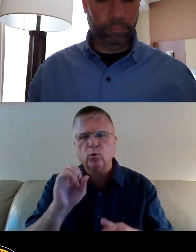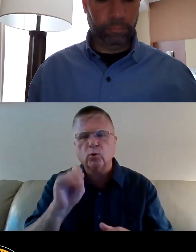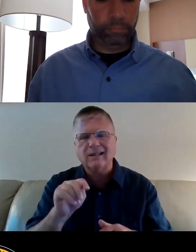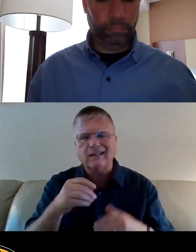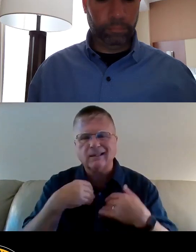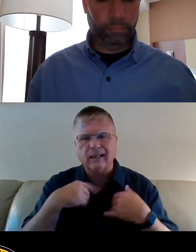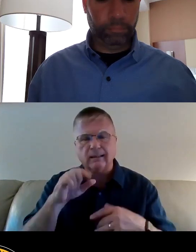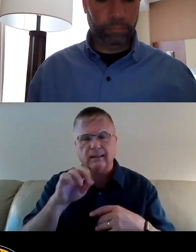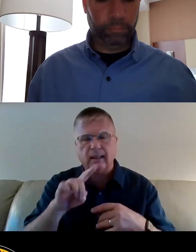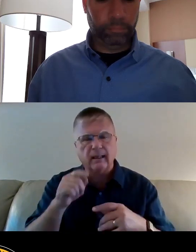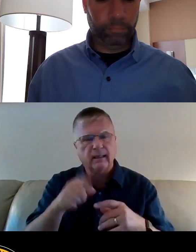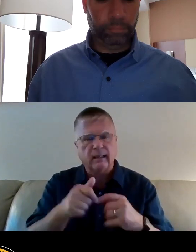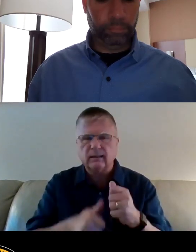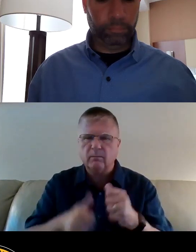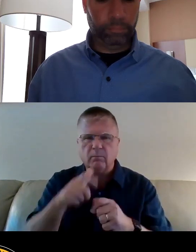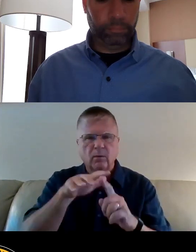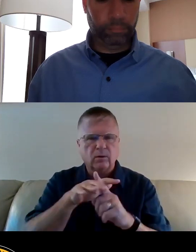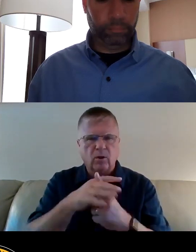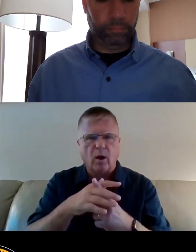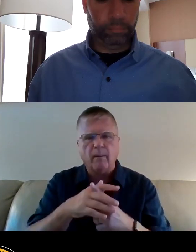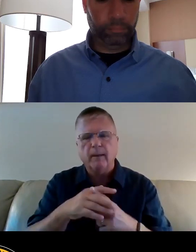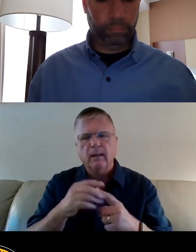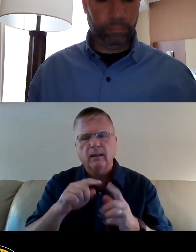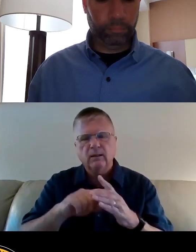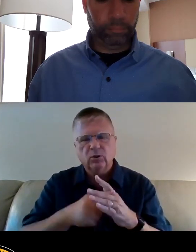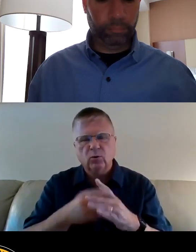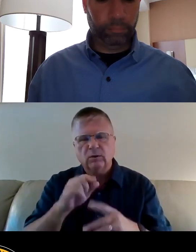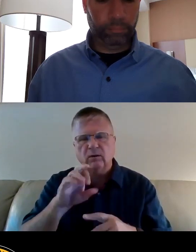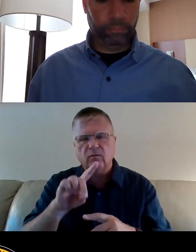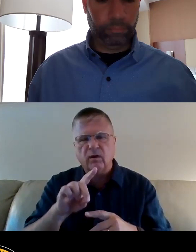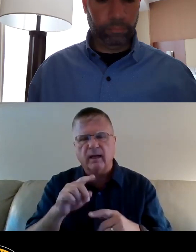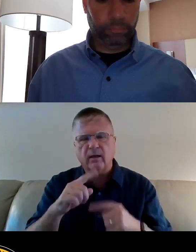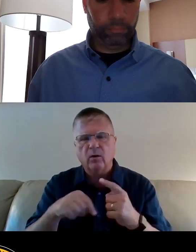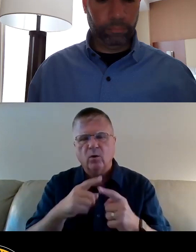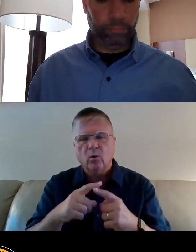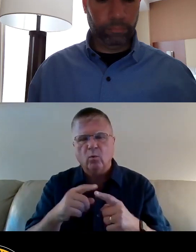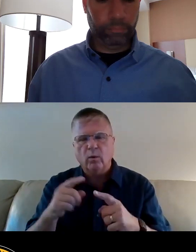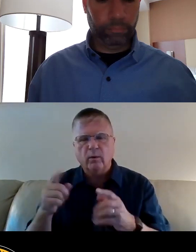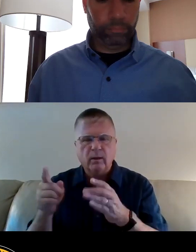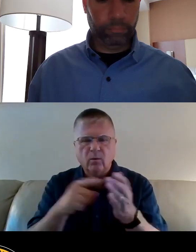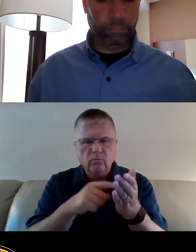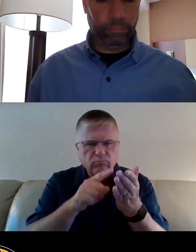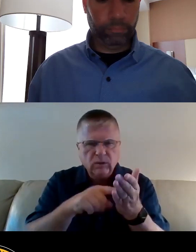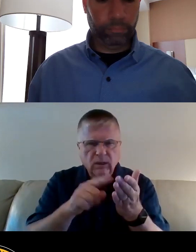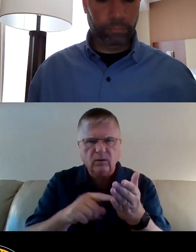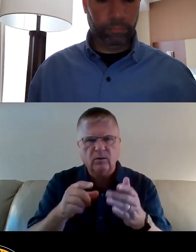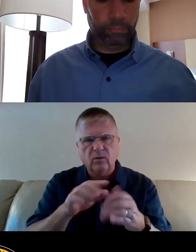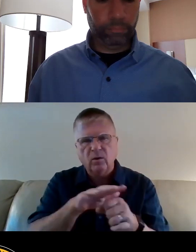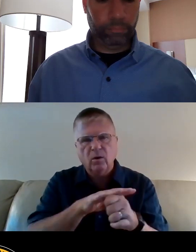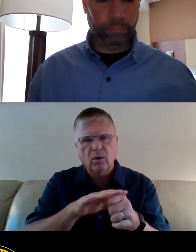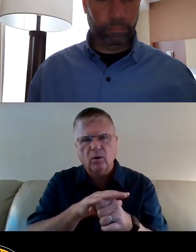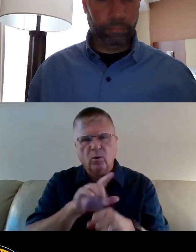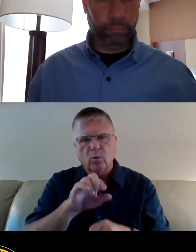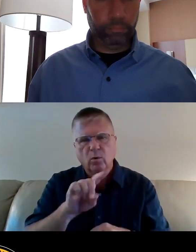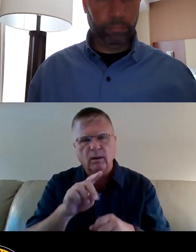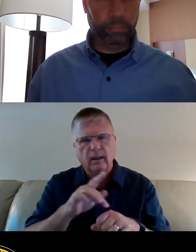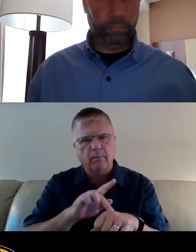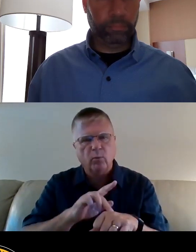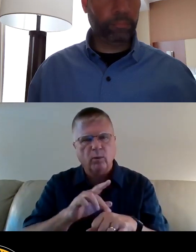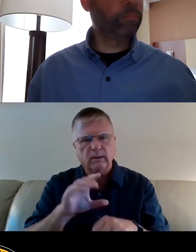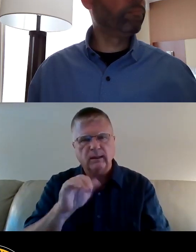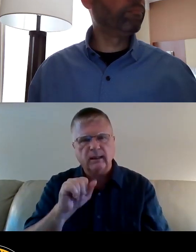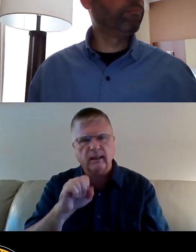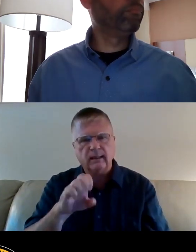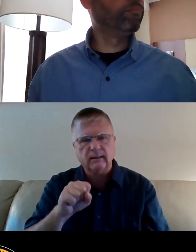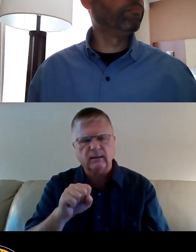source of exposure that has been identified when the health department responds to local lead poisoning cases. And in describing